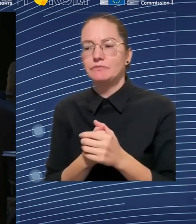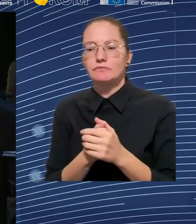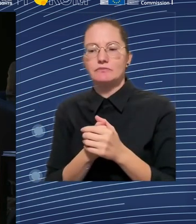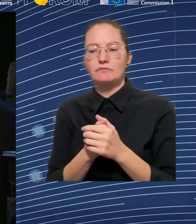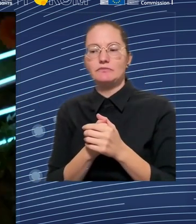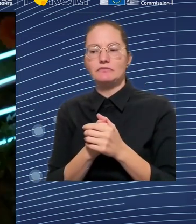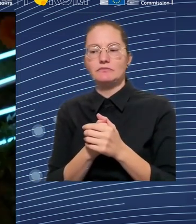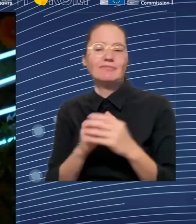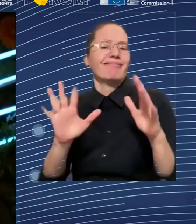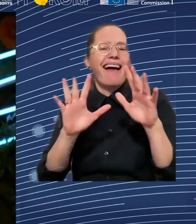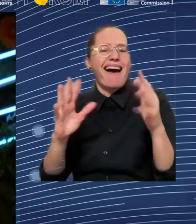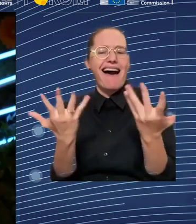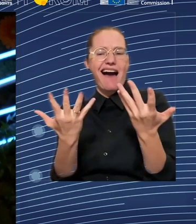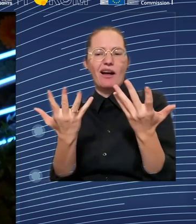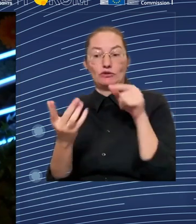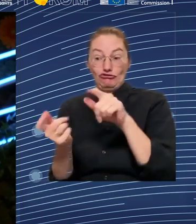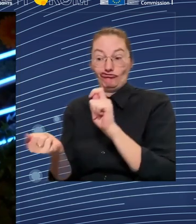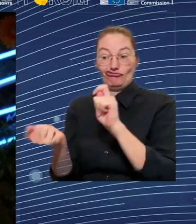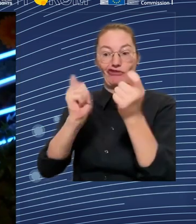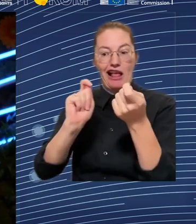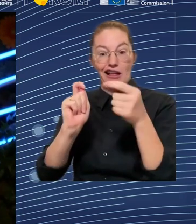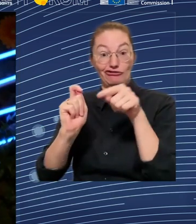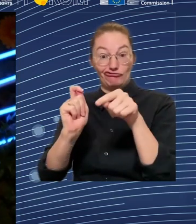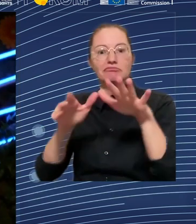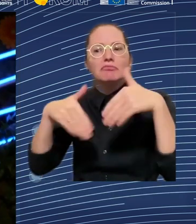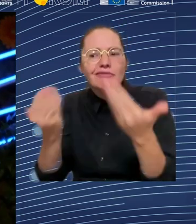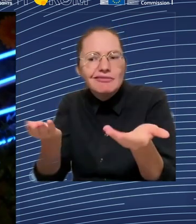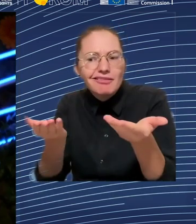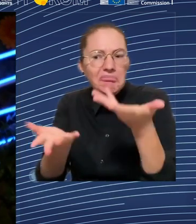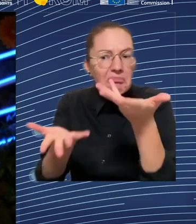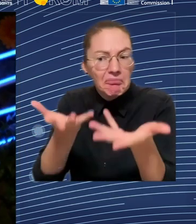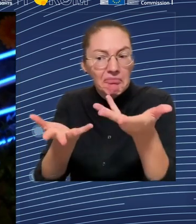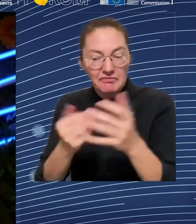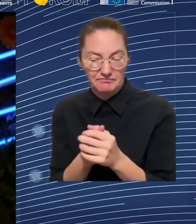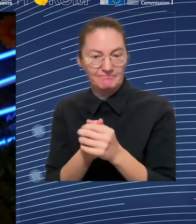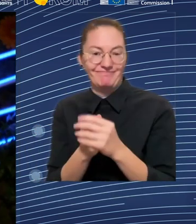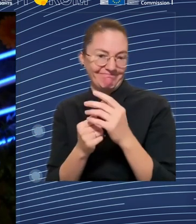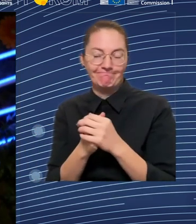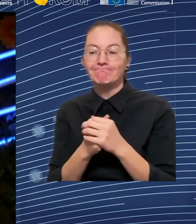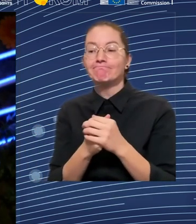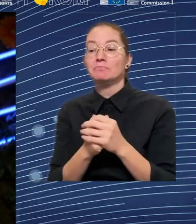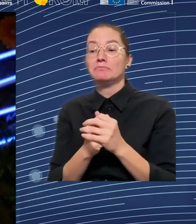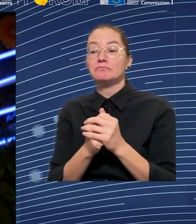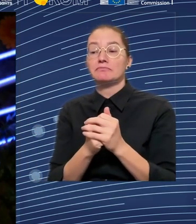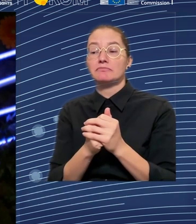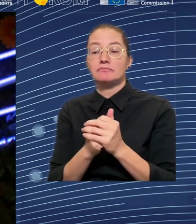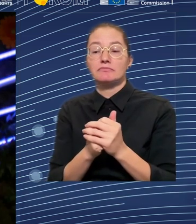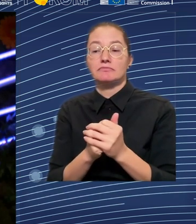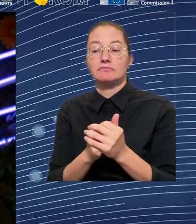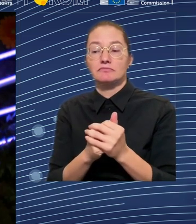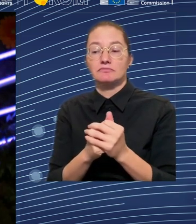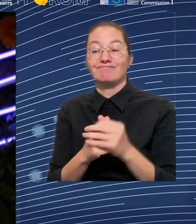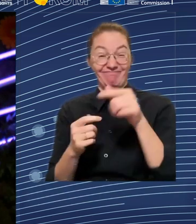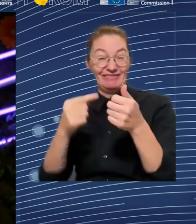And then comes the hardest one, which is everybody kind of gets to it and they're going to say, and why should we trust you to negotiate this for us?